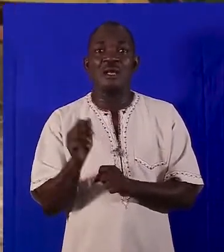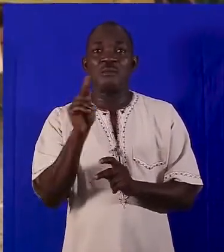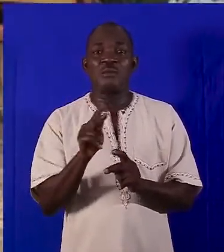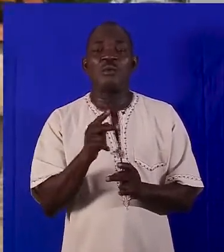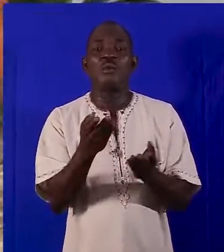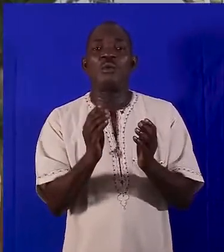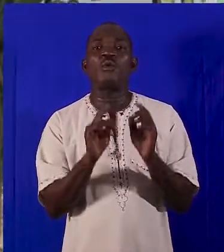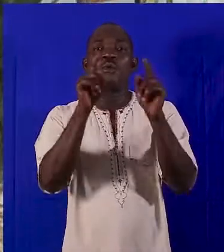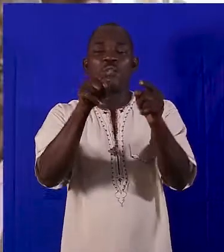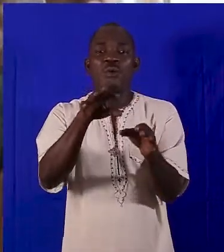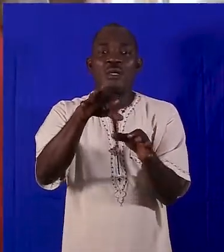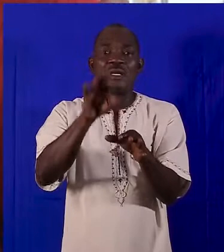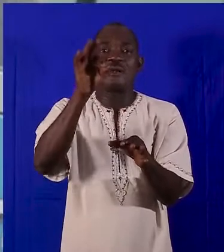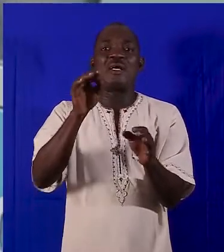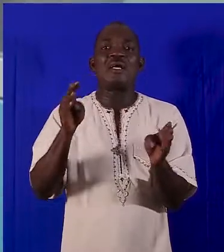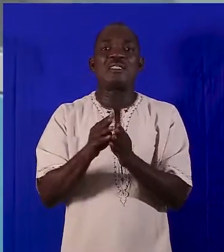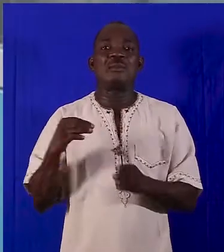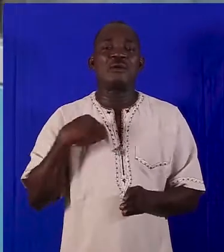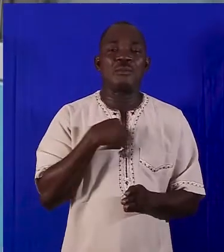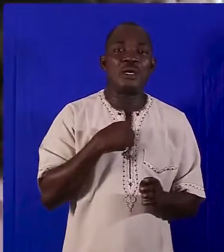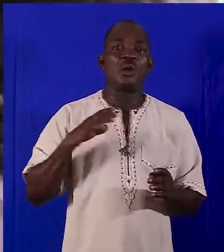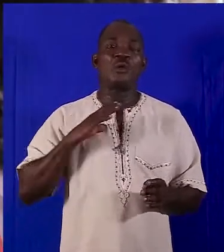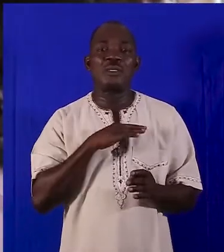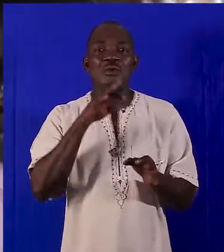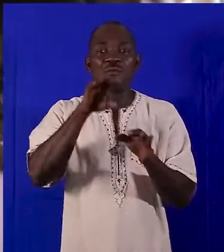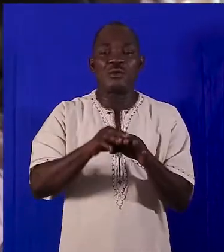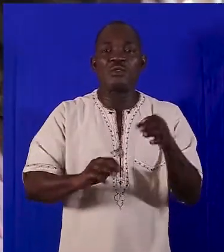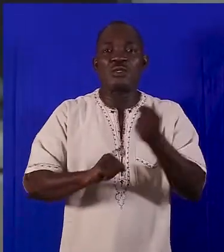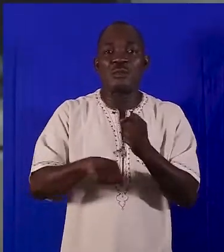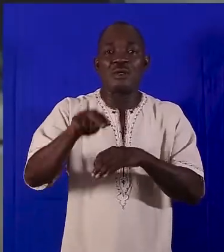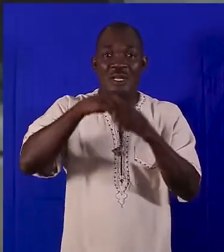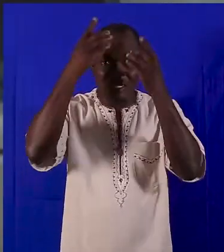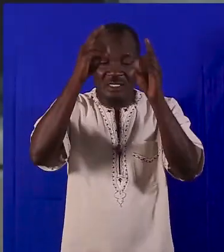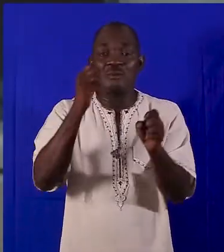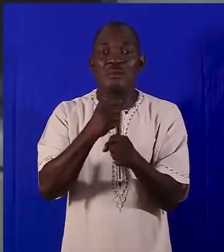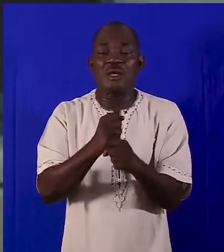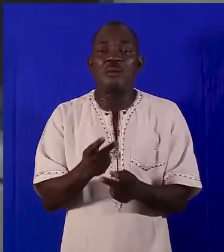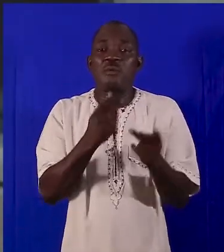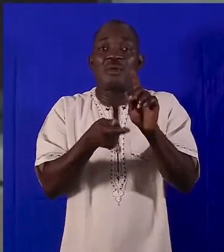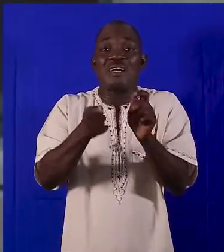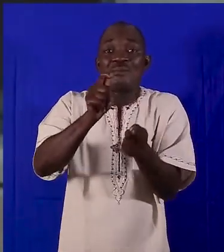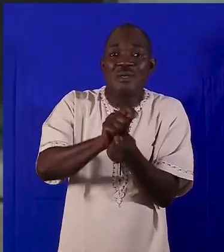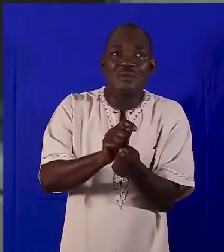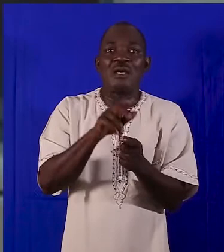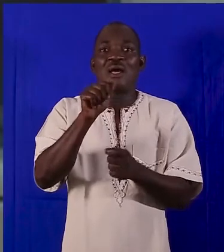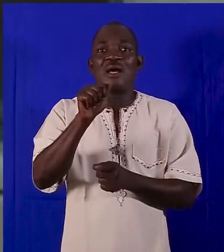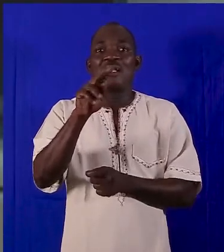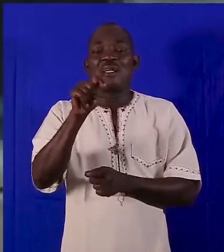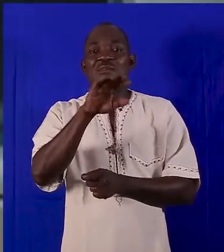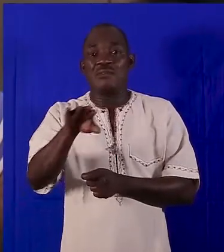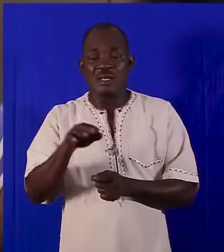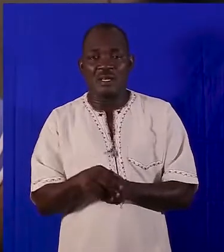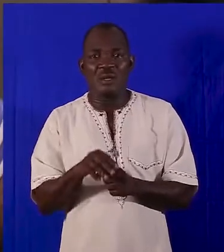citizens are required to elect assembly and unit committee members and also vote in a national referendum on the proposed amendment of Article